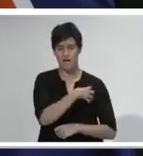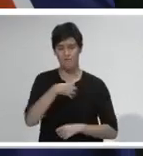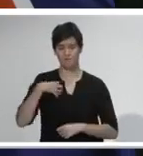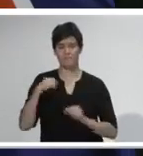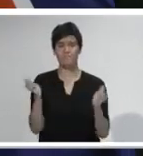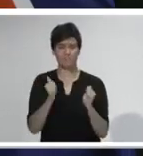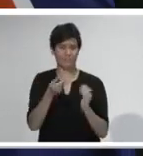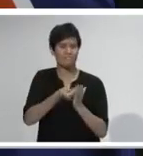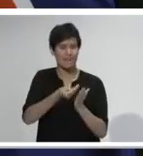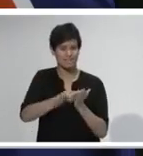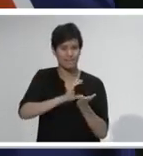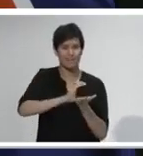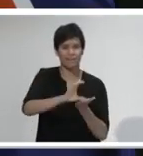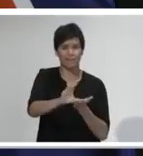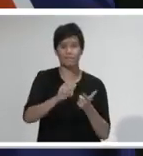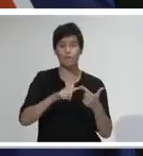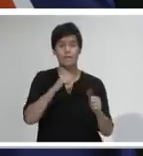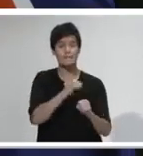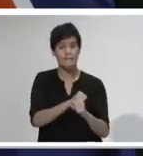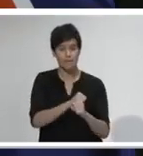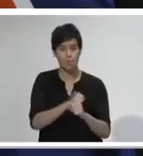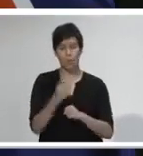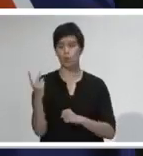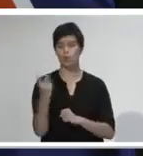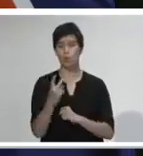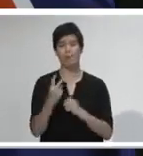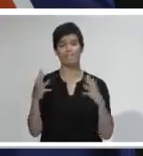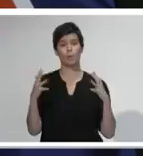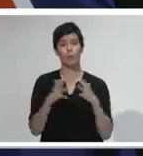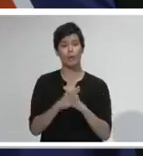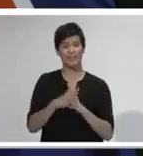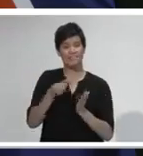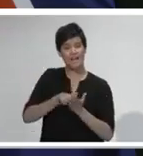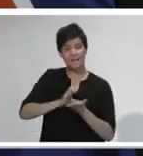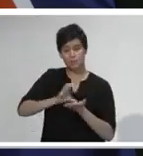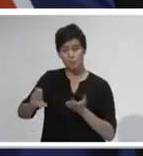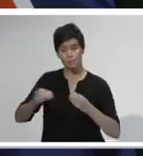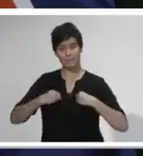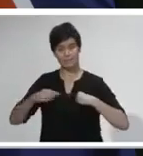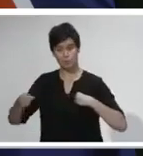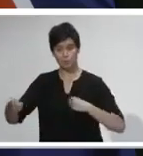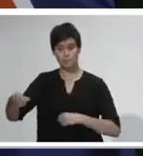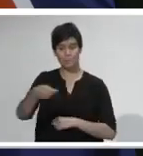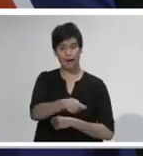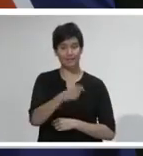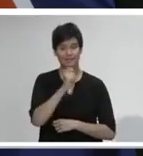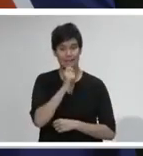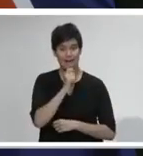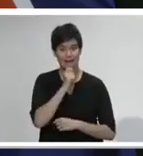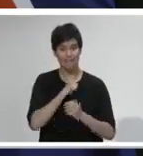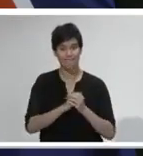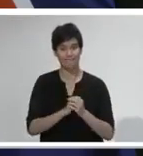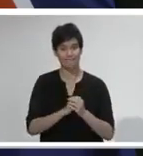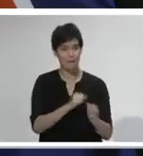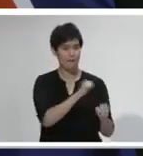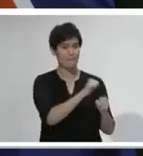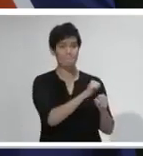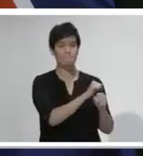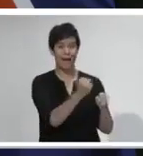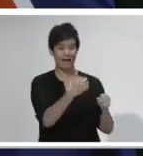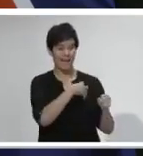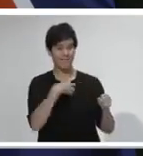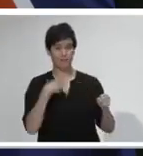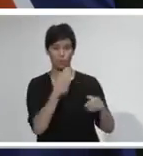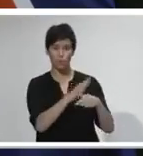investments. The 12-week wage subsidy scheme, the government-backed business finance scheme with banks, the business support